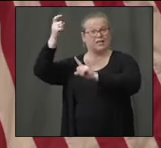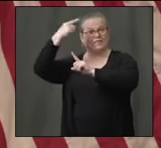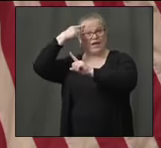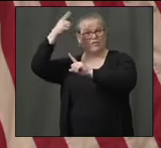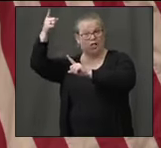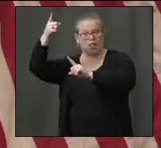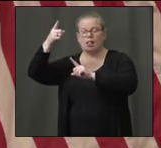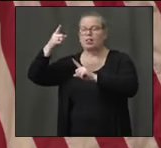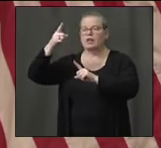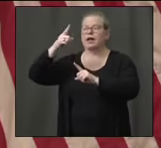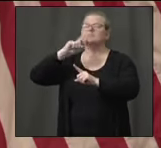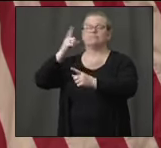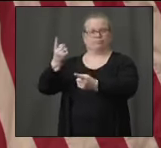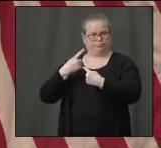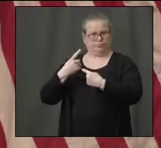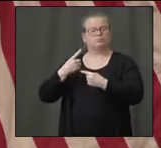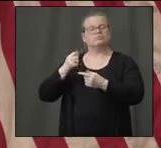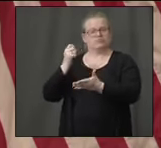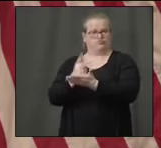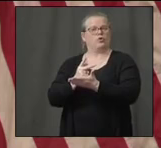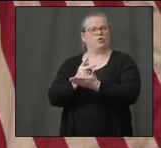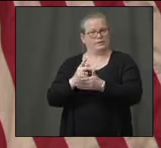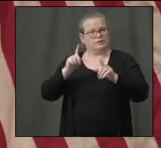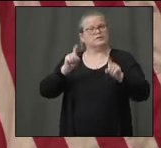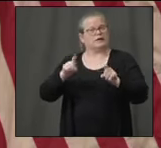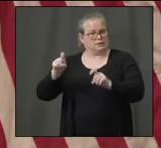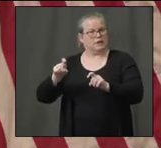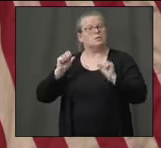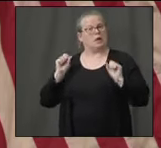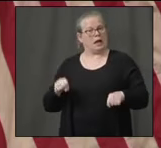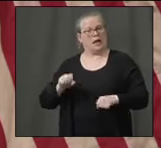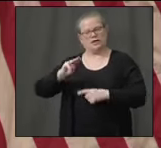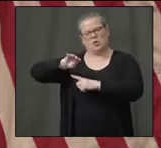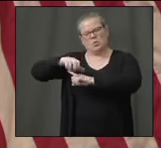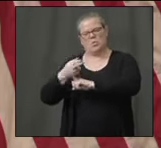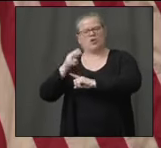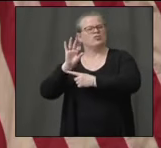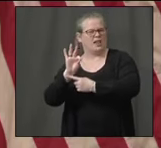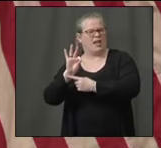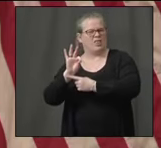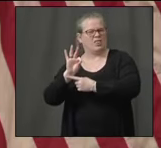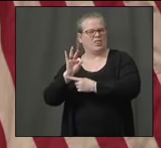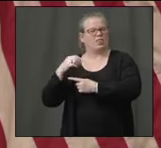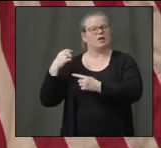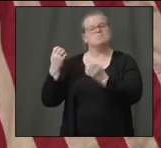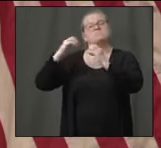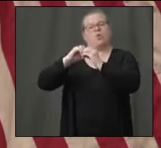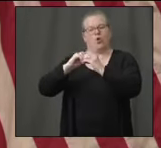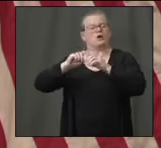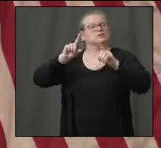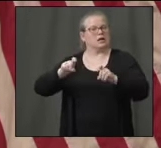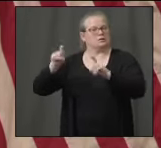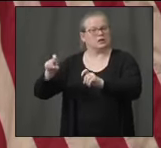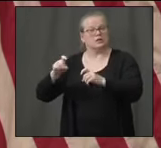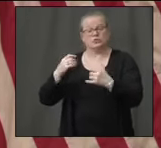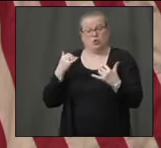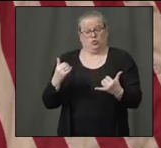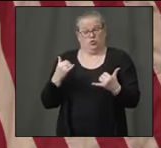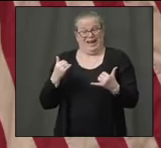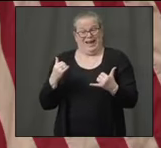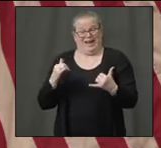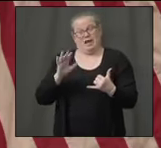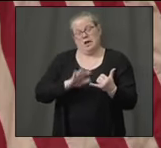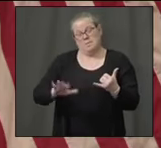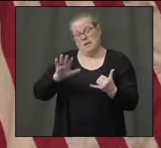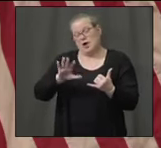on March 9th, and today we're running about 50,000 tests per day. So literally